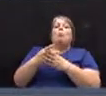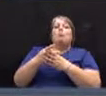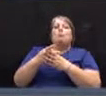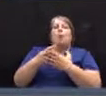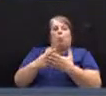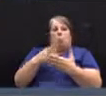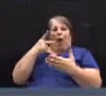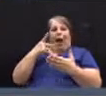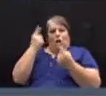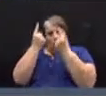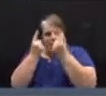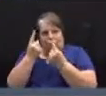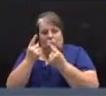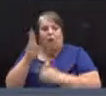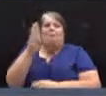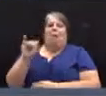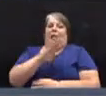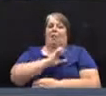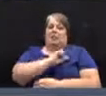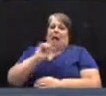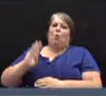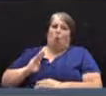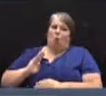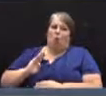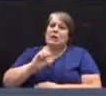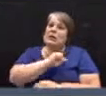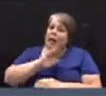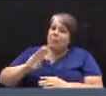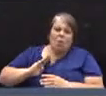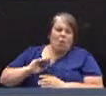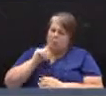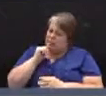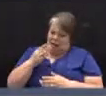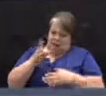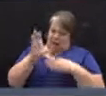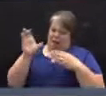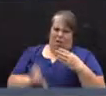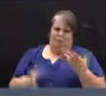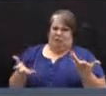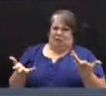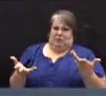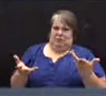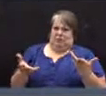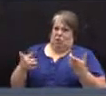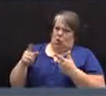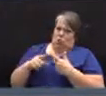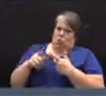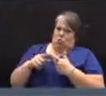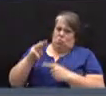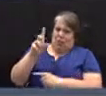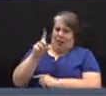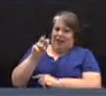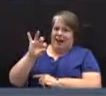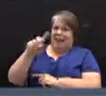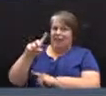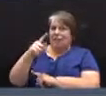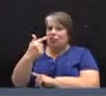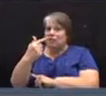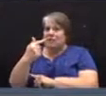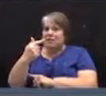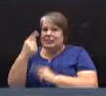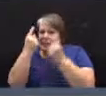by the select board. The select board has not concluded, according to Mr. Gartenstein, their consideration.